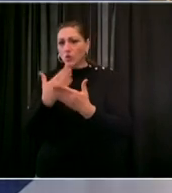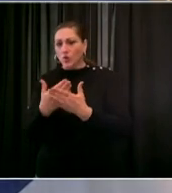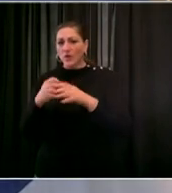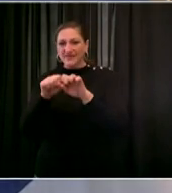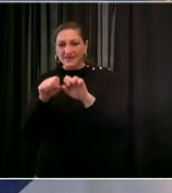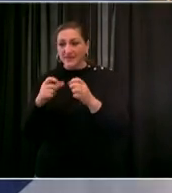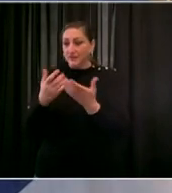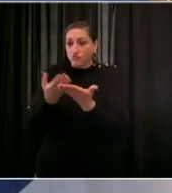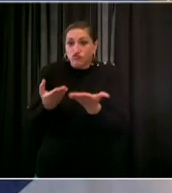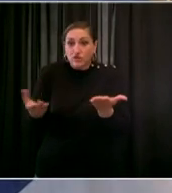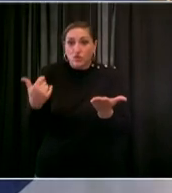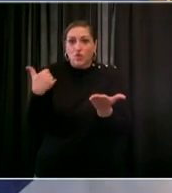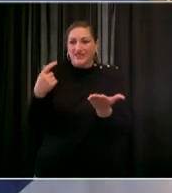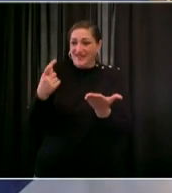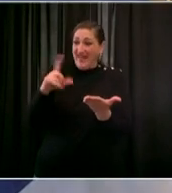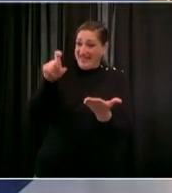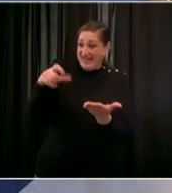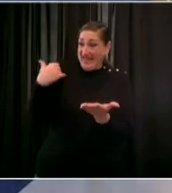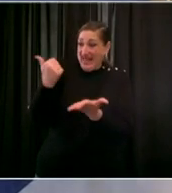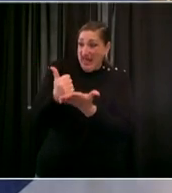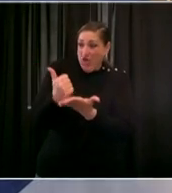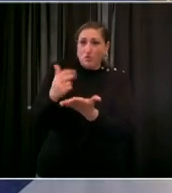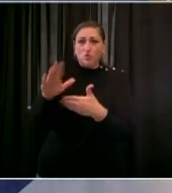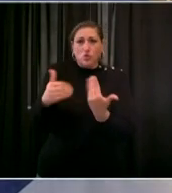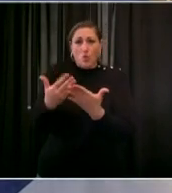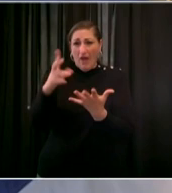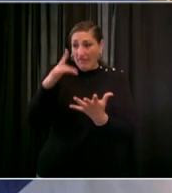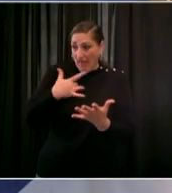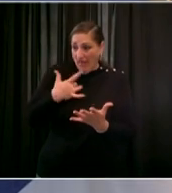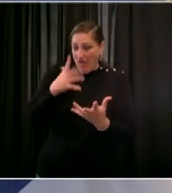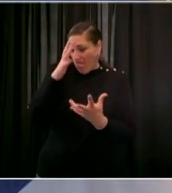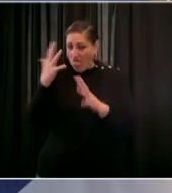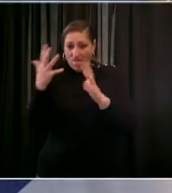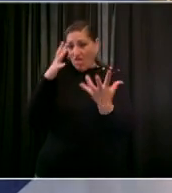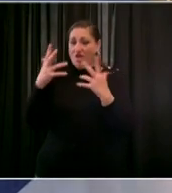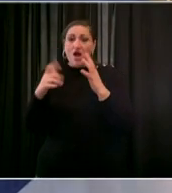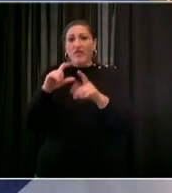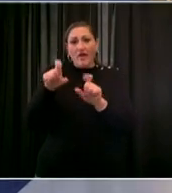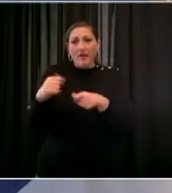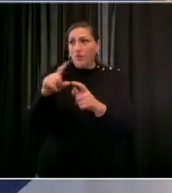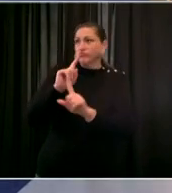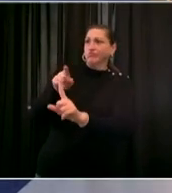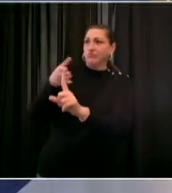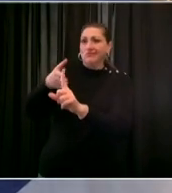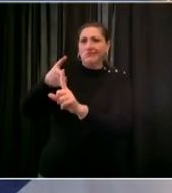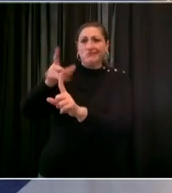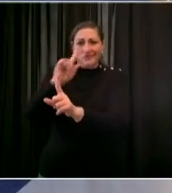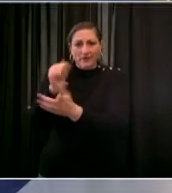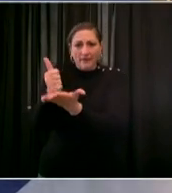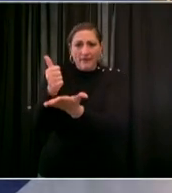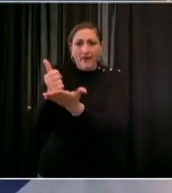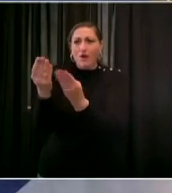because we look to prevent and minimize the impacts of mental illness there's an immediate need to address those